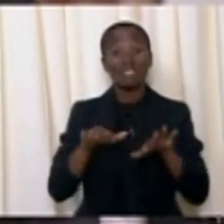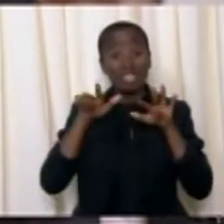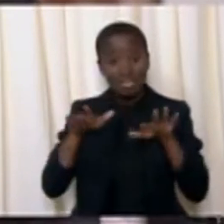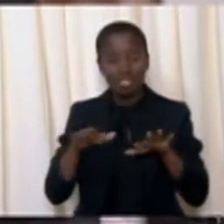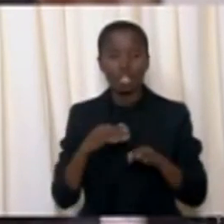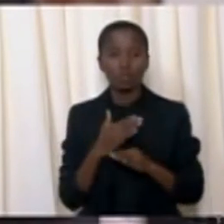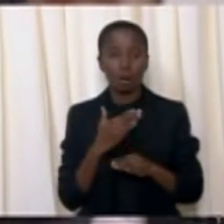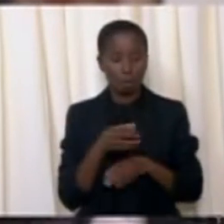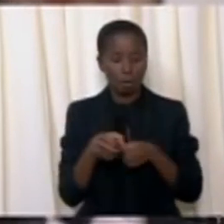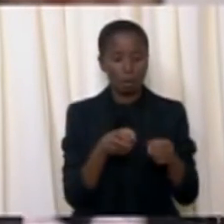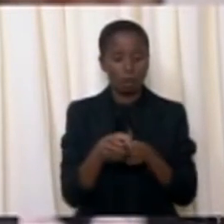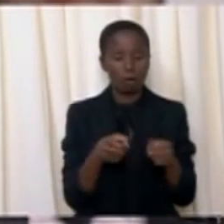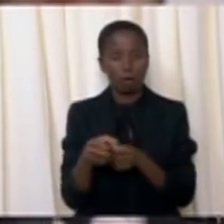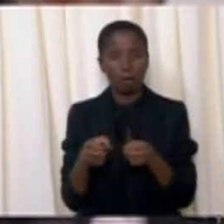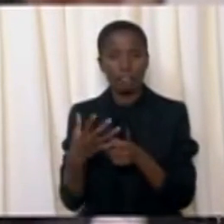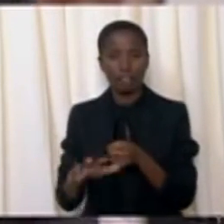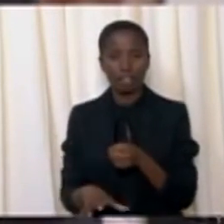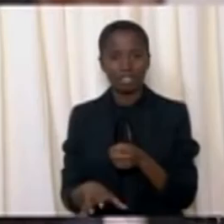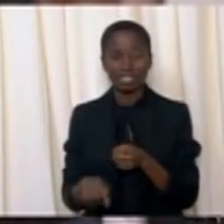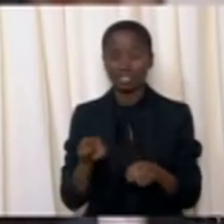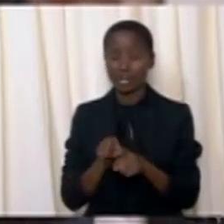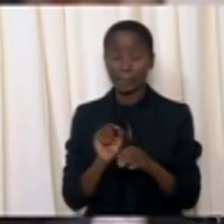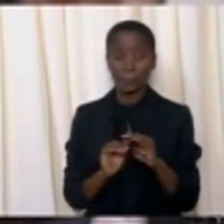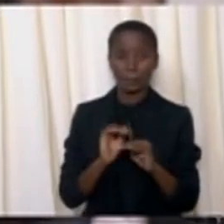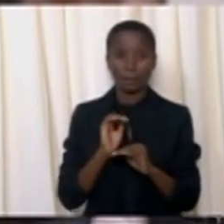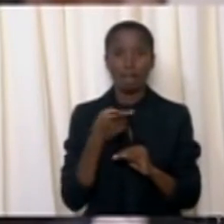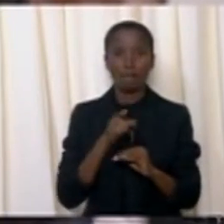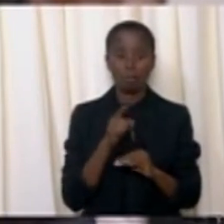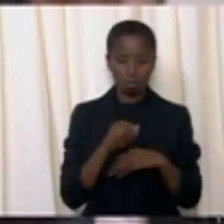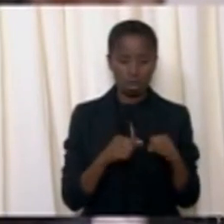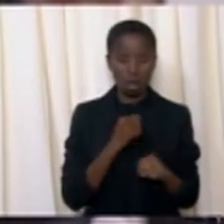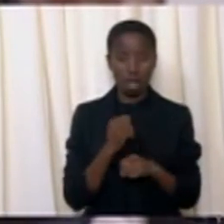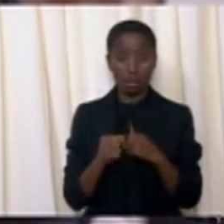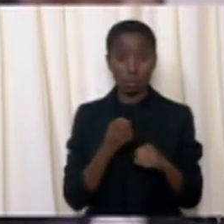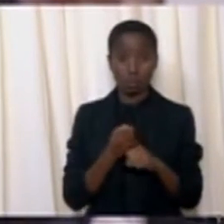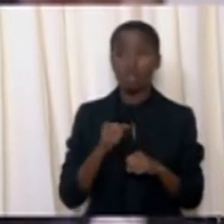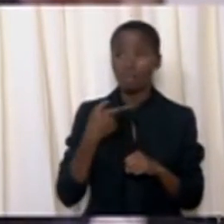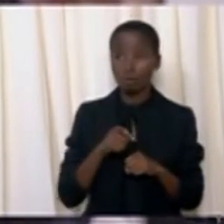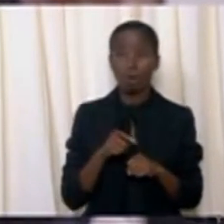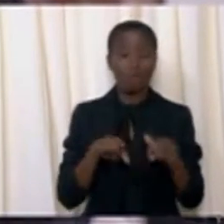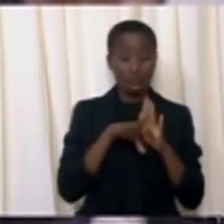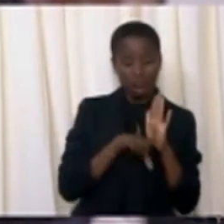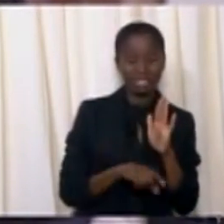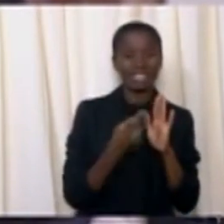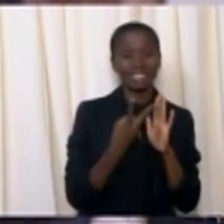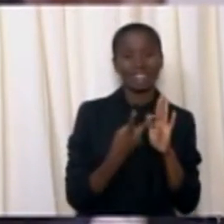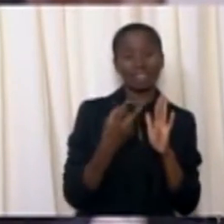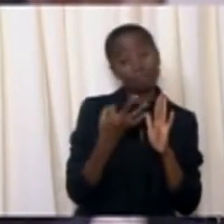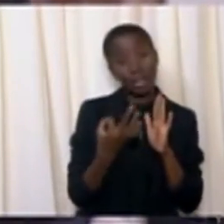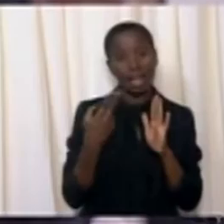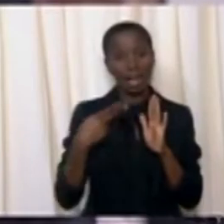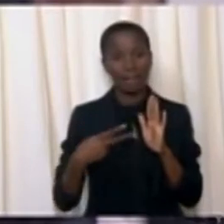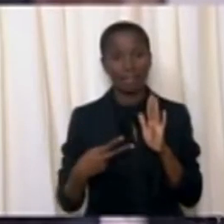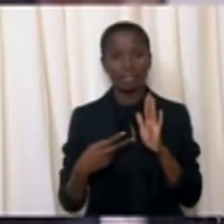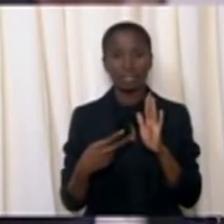has broken through the ceiling over a biannual basis of less than 300,000 jobs that has been